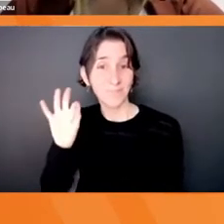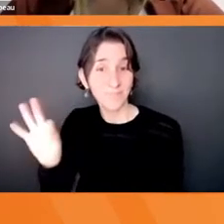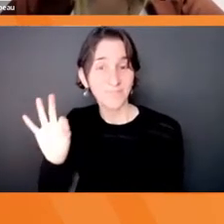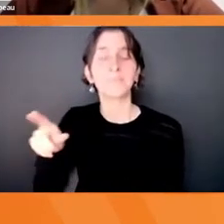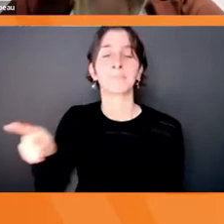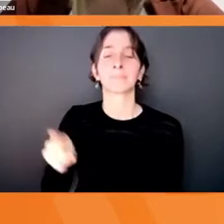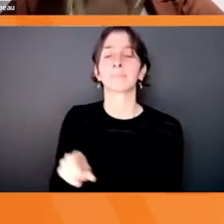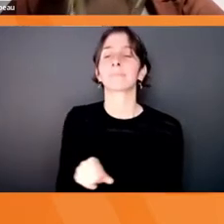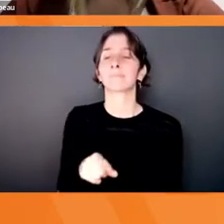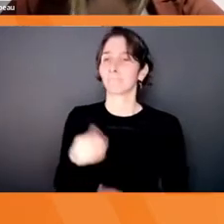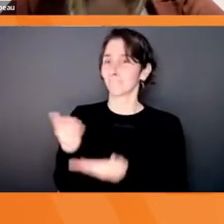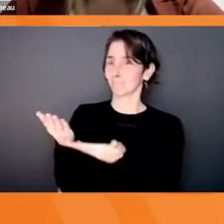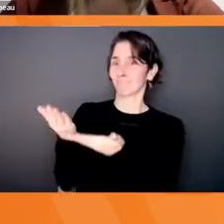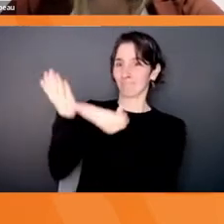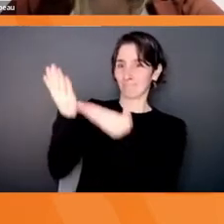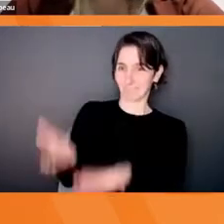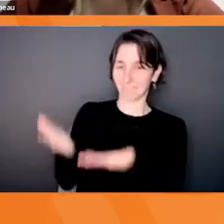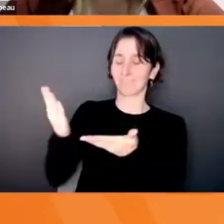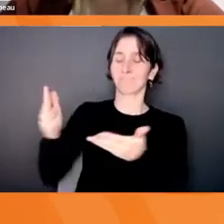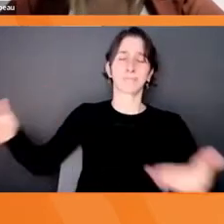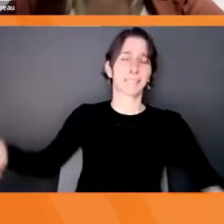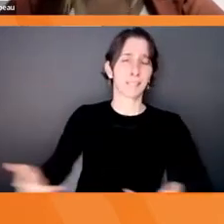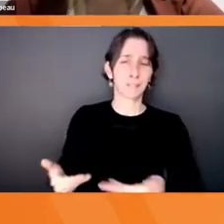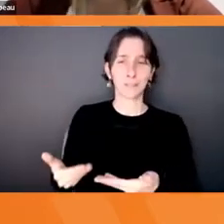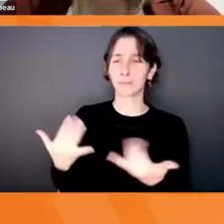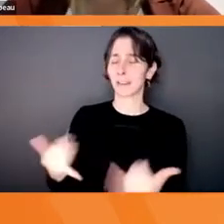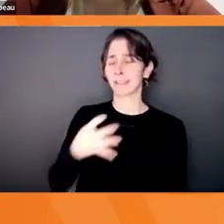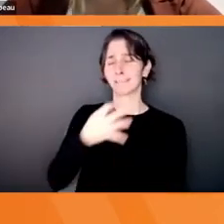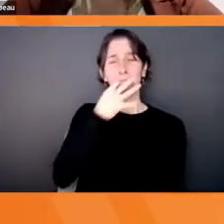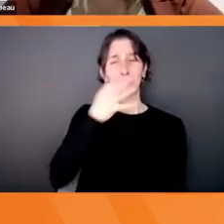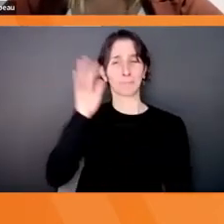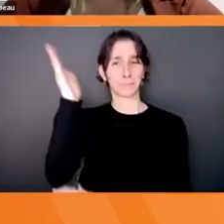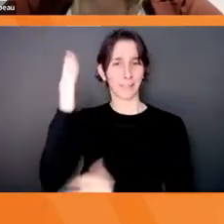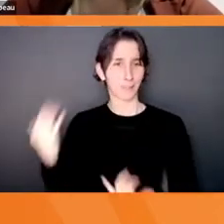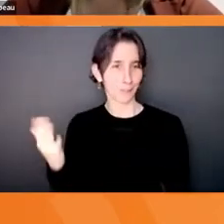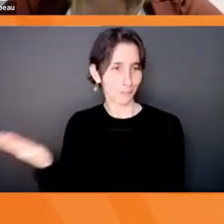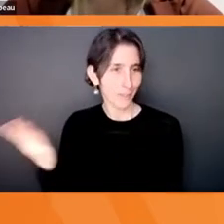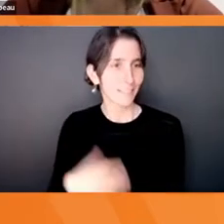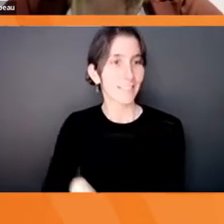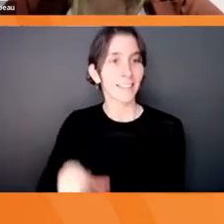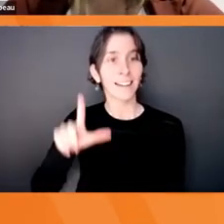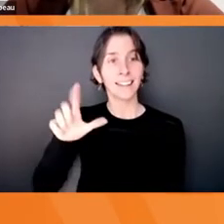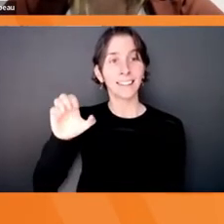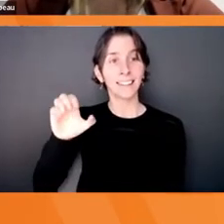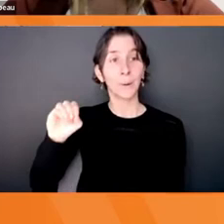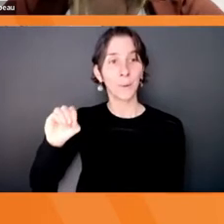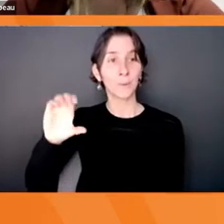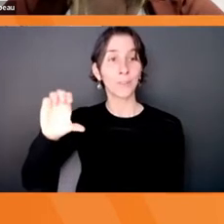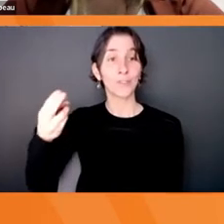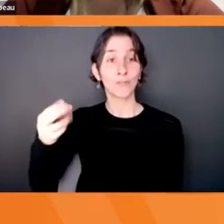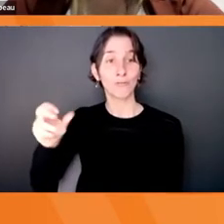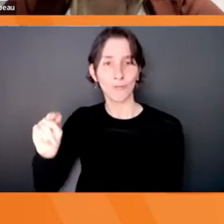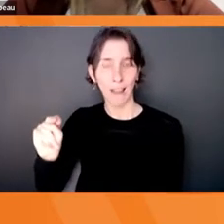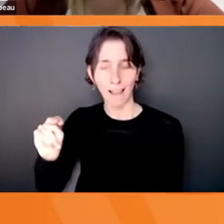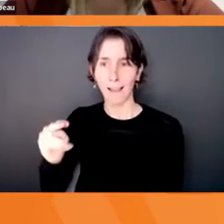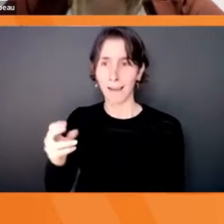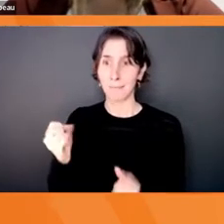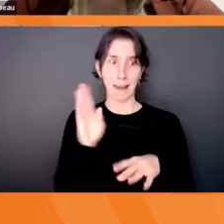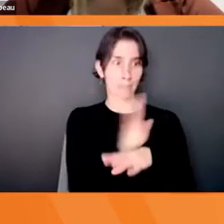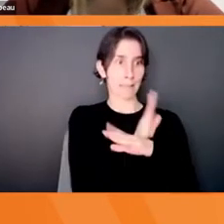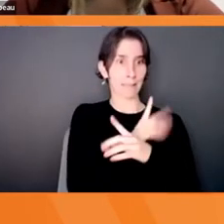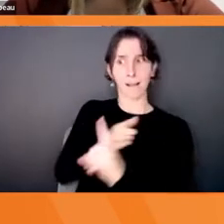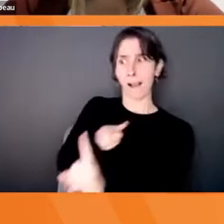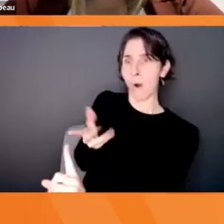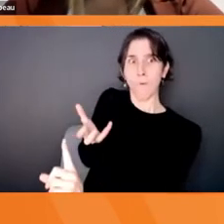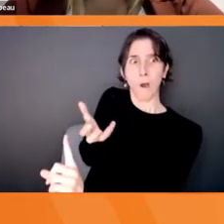without further ado, I would like to introduce today's expert presenter, Leo Chan. Sought after by